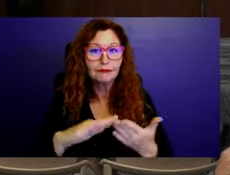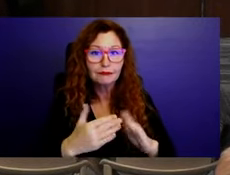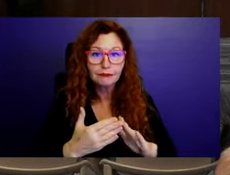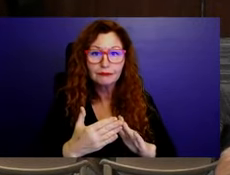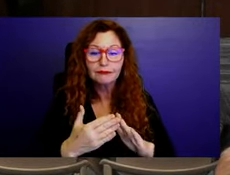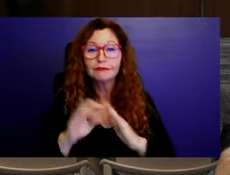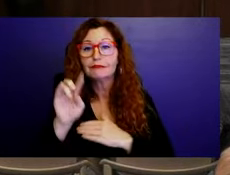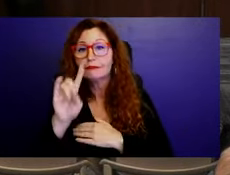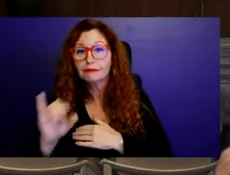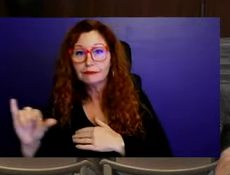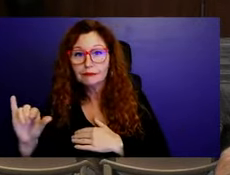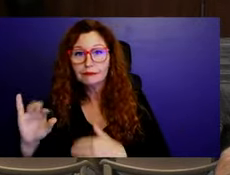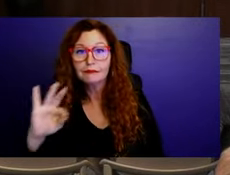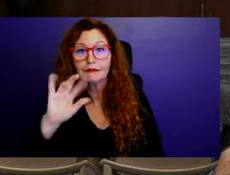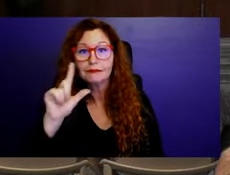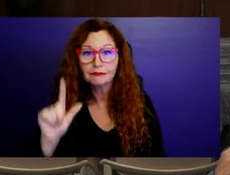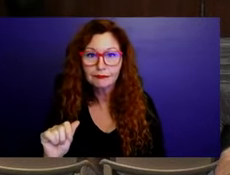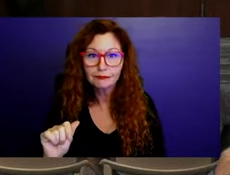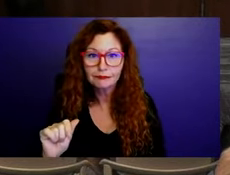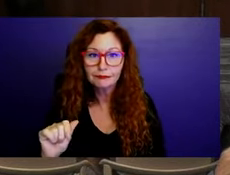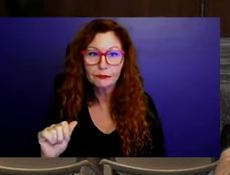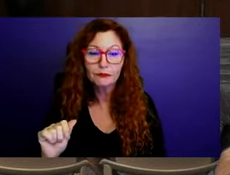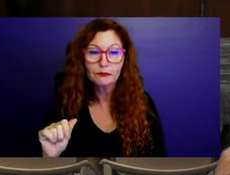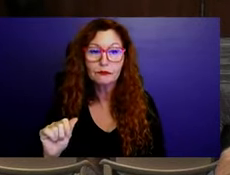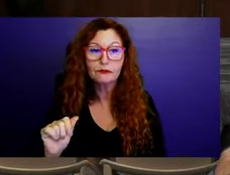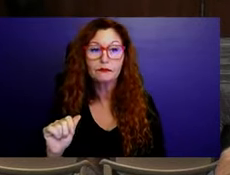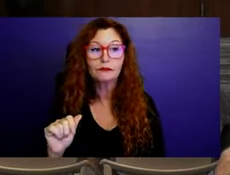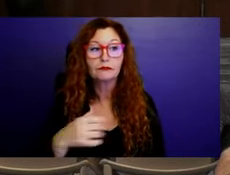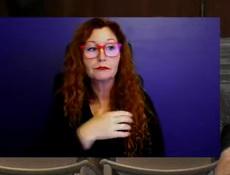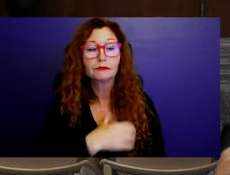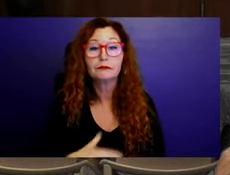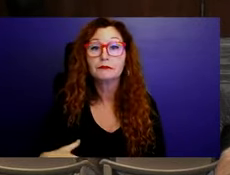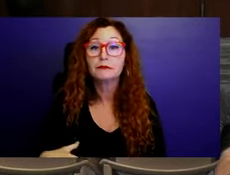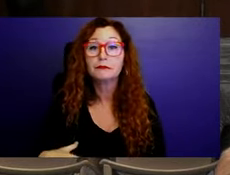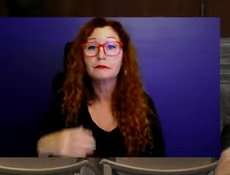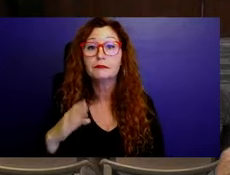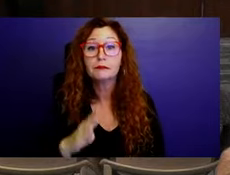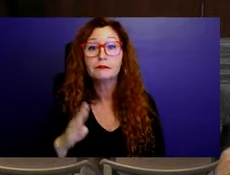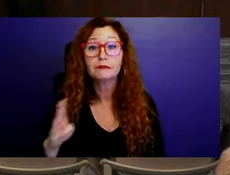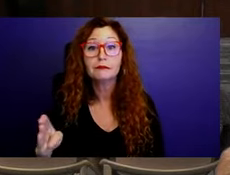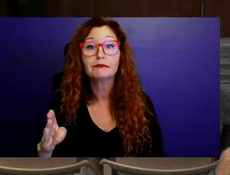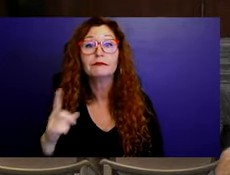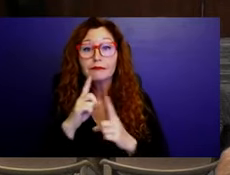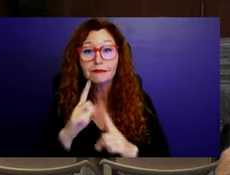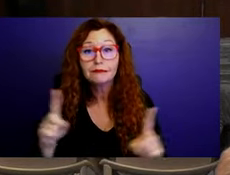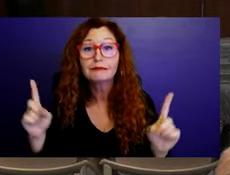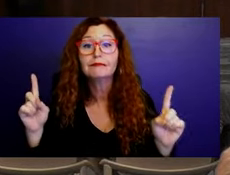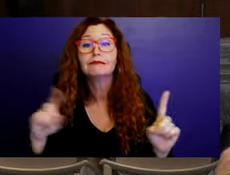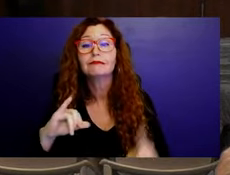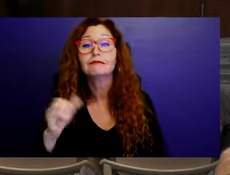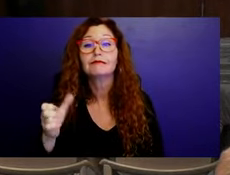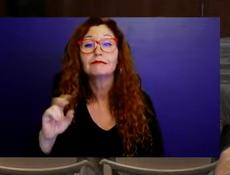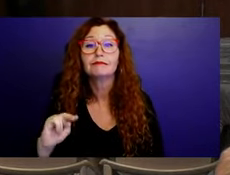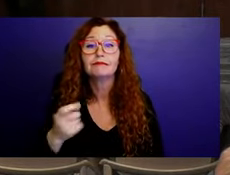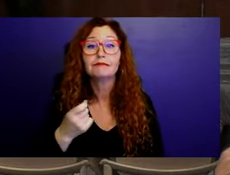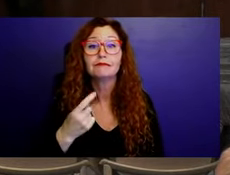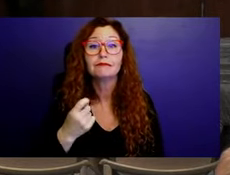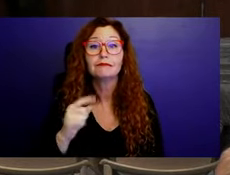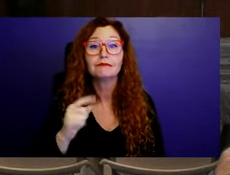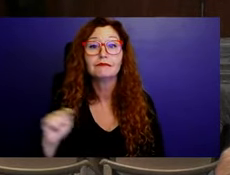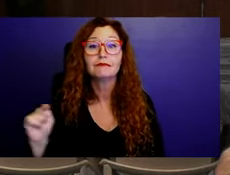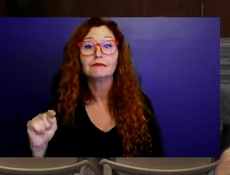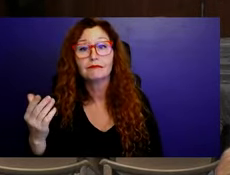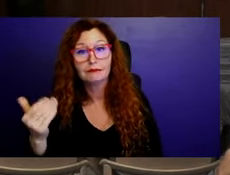therefore, I type in circa mayor of the city of Boyne Beach, Florida, do hereby proclaim January 11th through the 15th, 2024 as